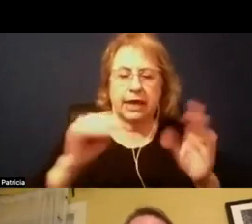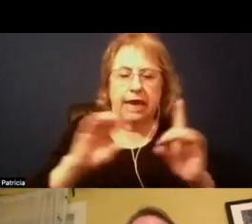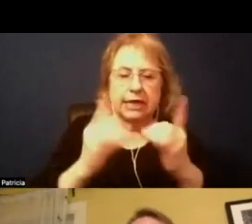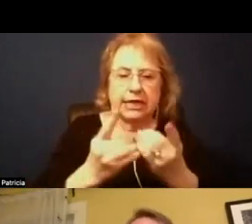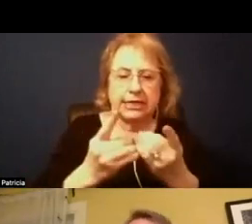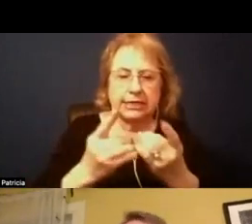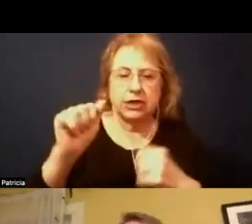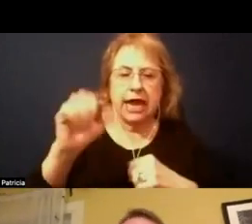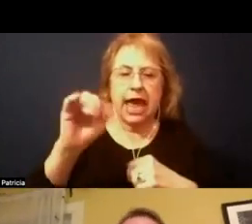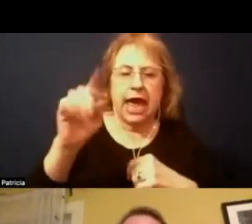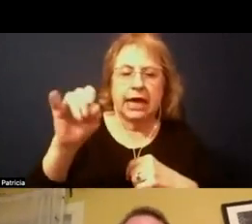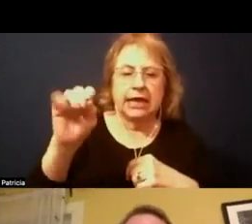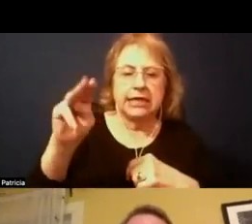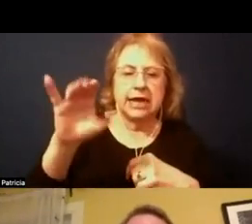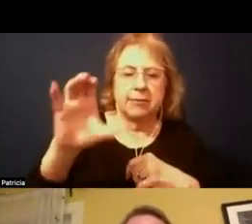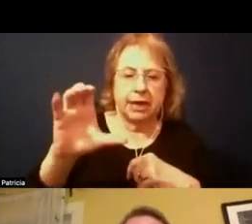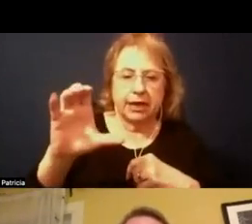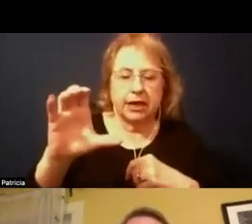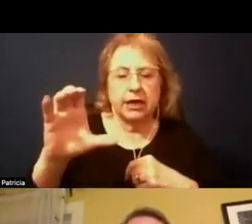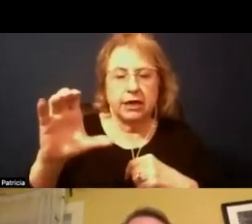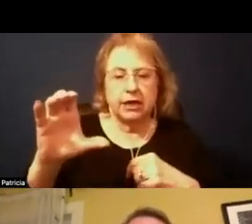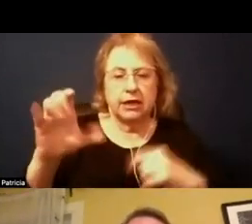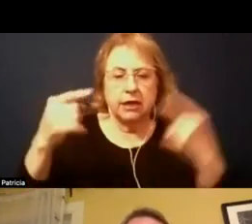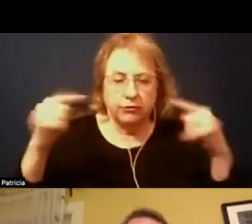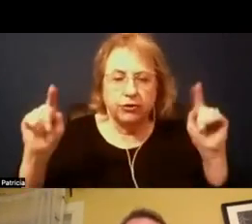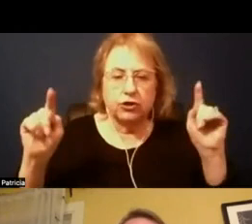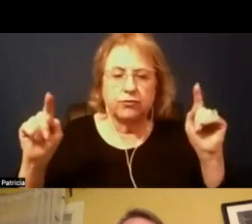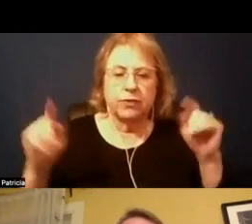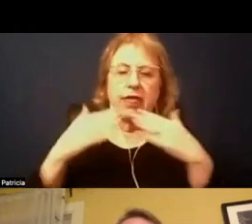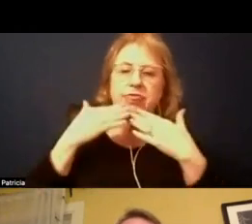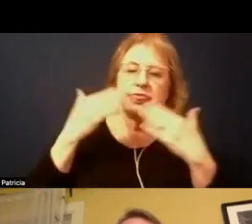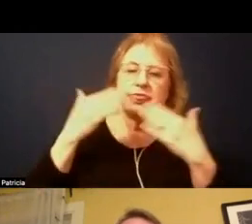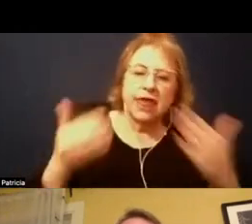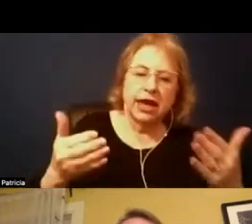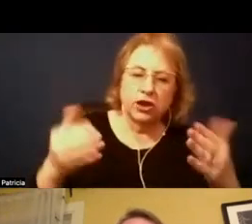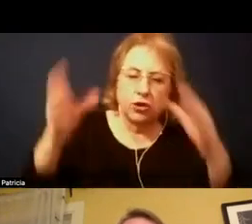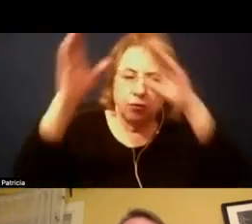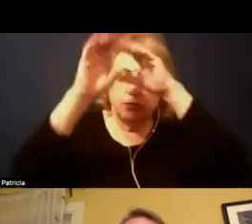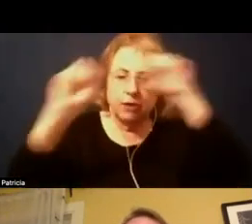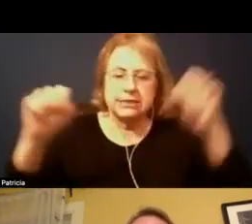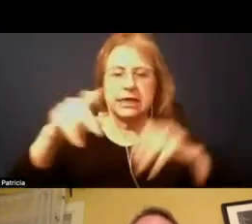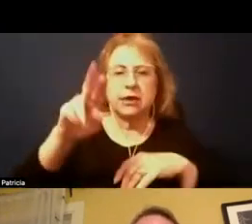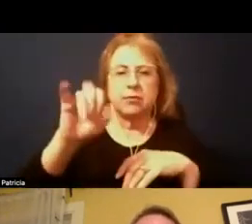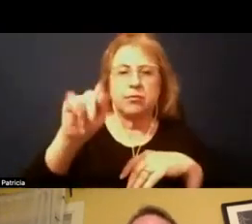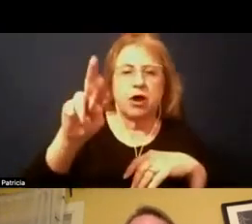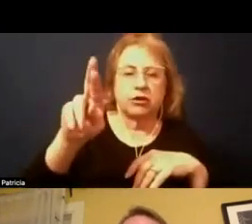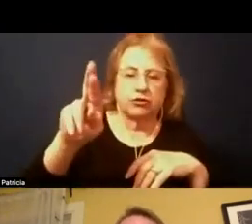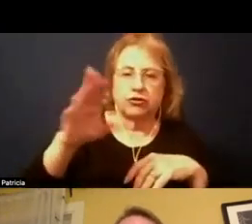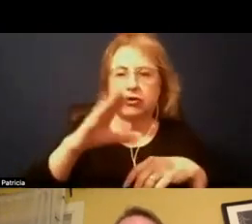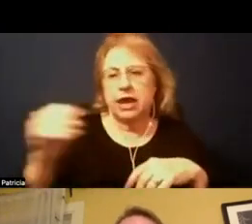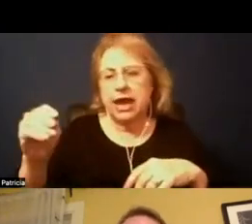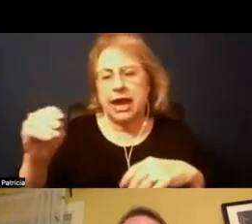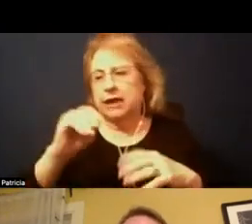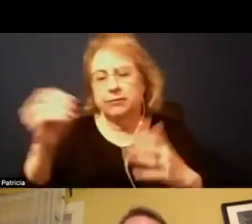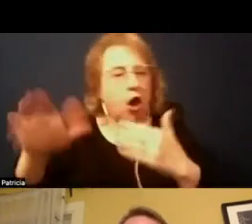all right thank you uh president proctor um fellow board members and uh superintendent ochoa and community